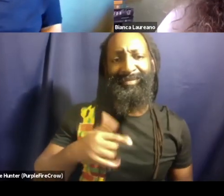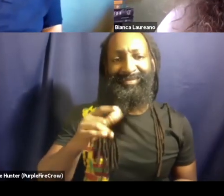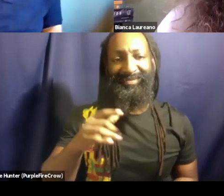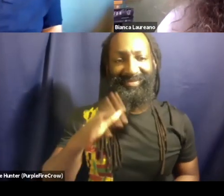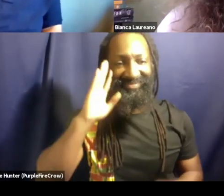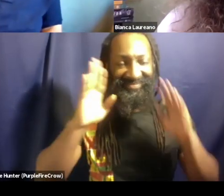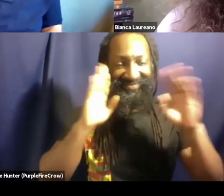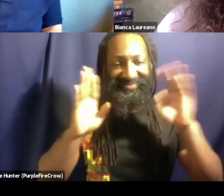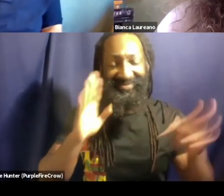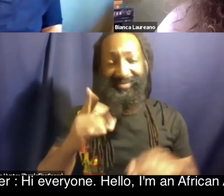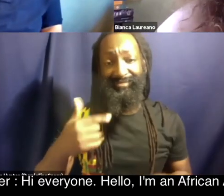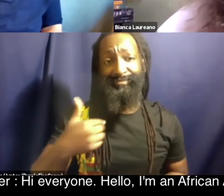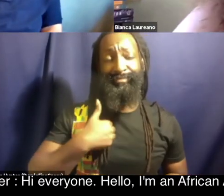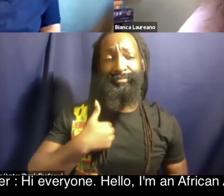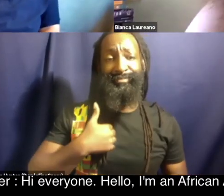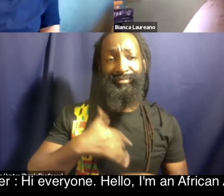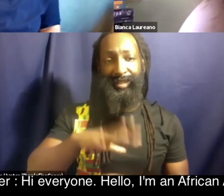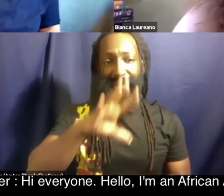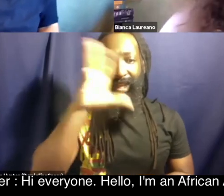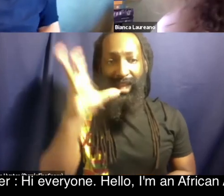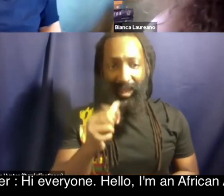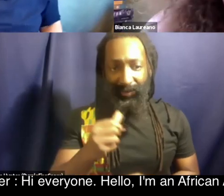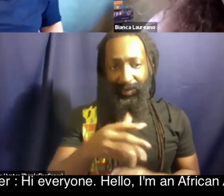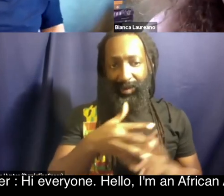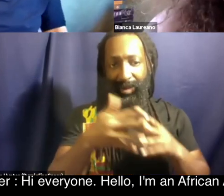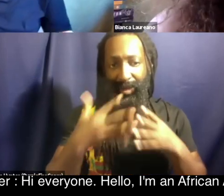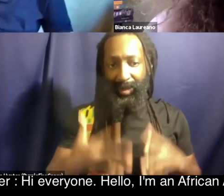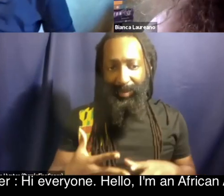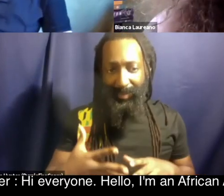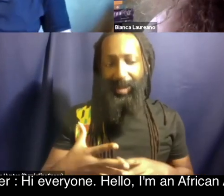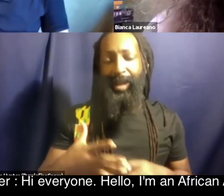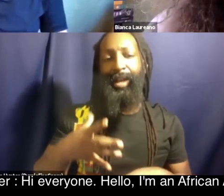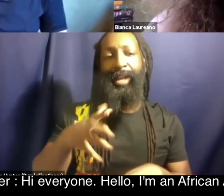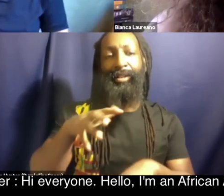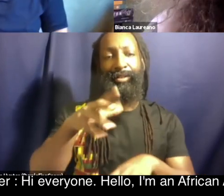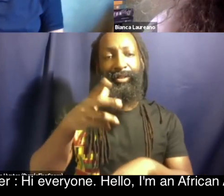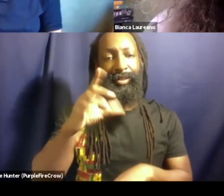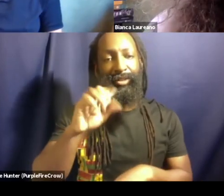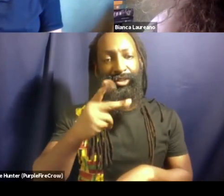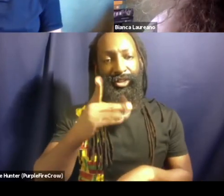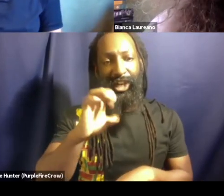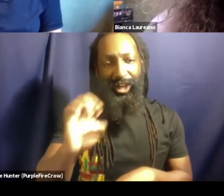sure hi everyone hello i'm an african american